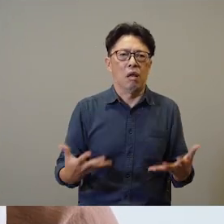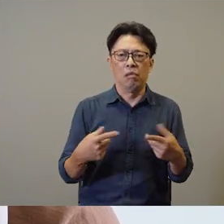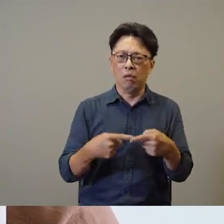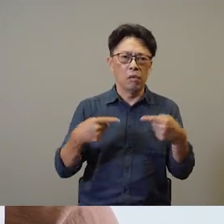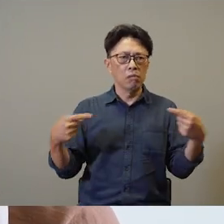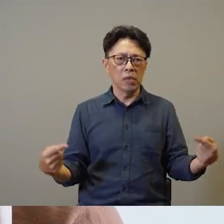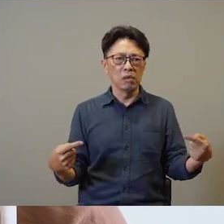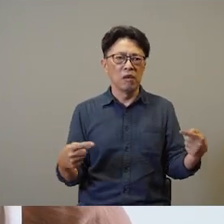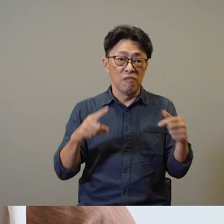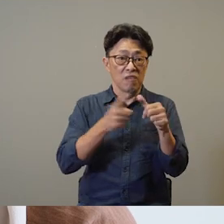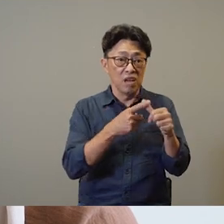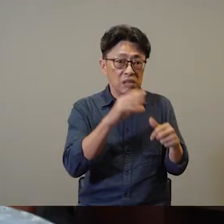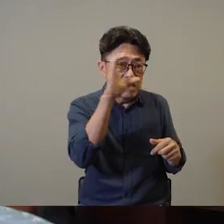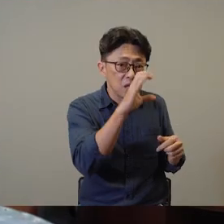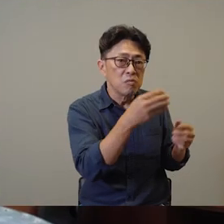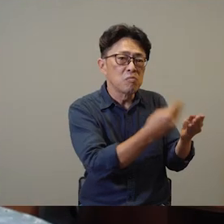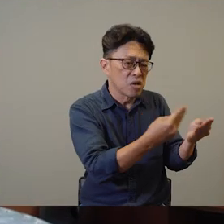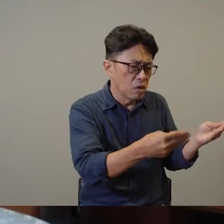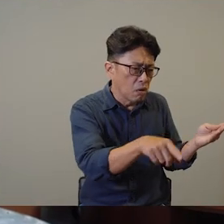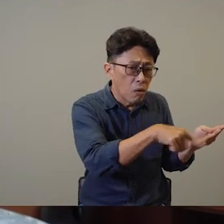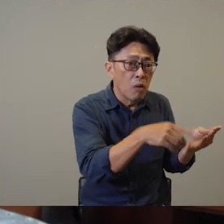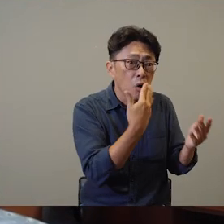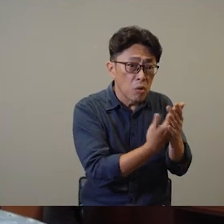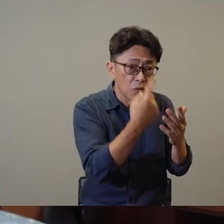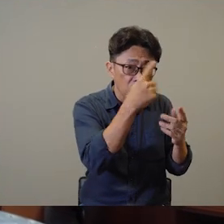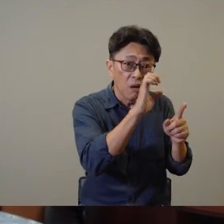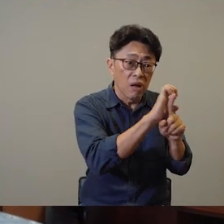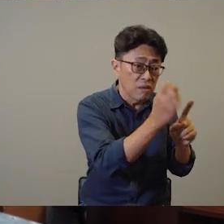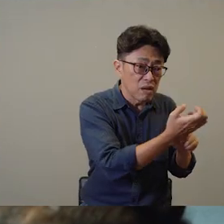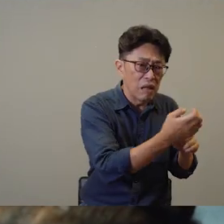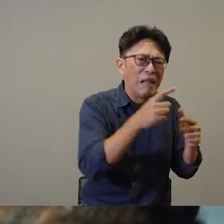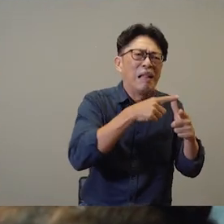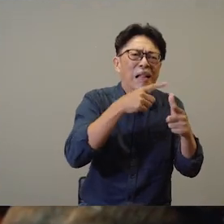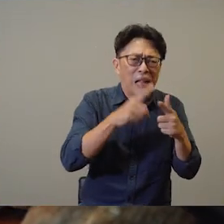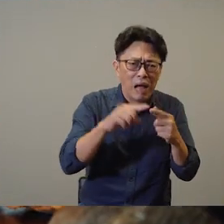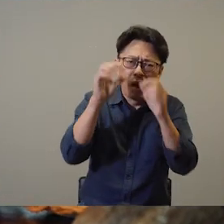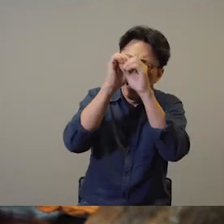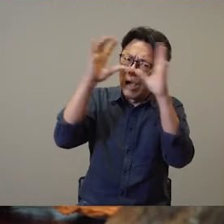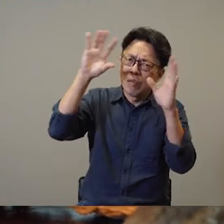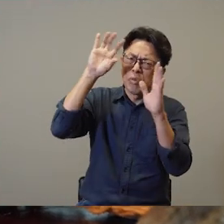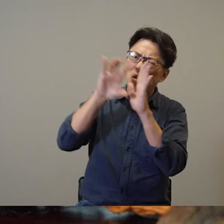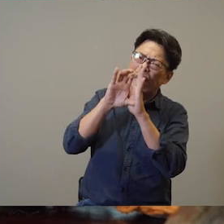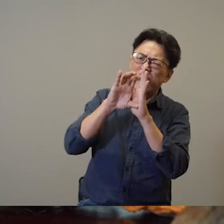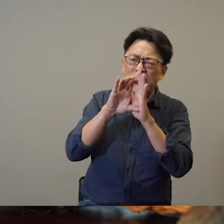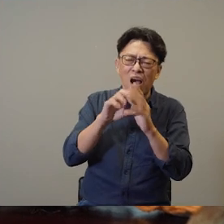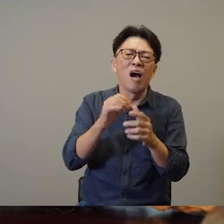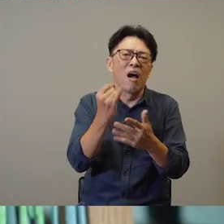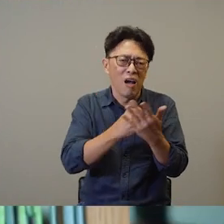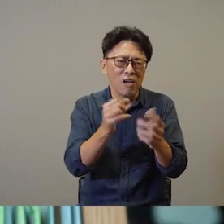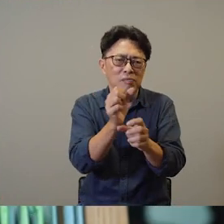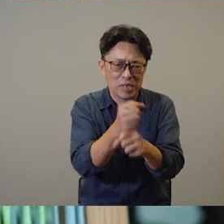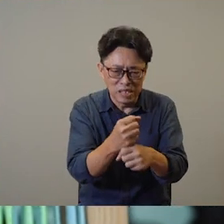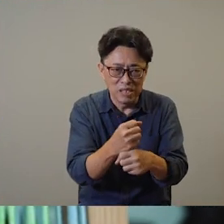more focused on sustainable textiles, it has really reversed the process where I'm forced to look at the materials that I have that are readily